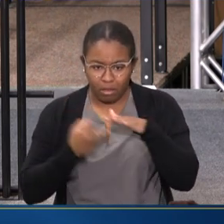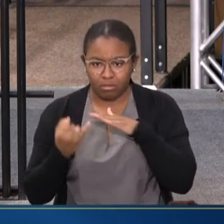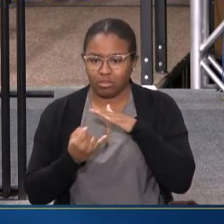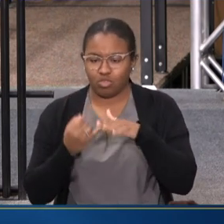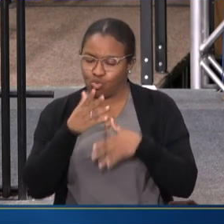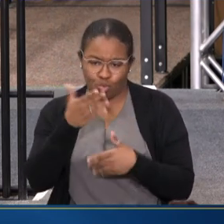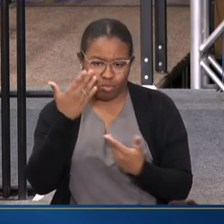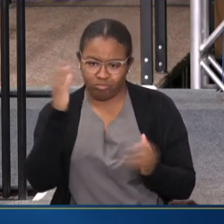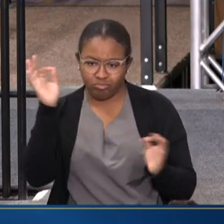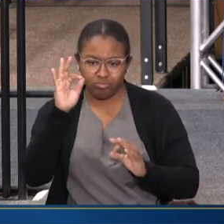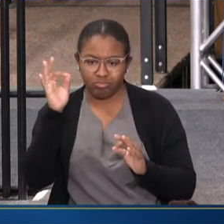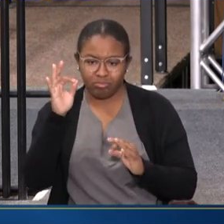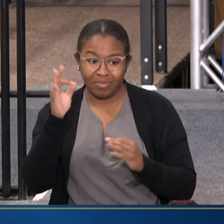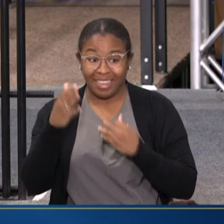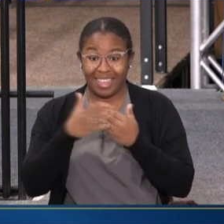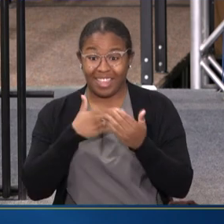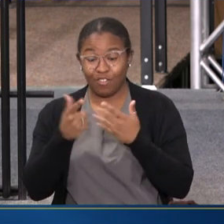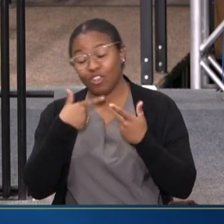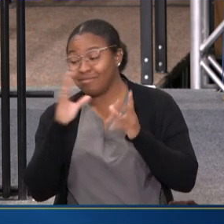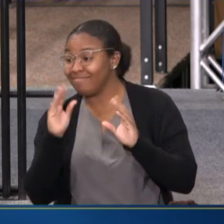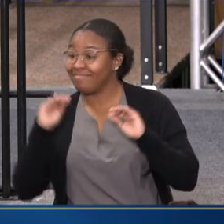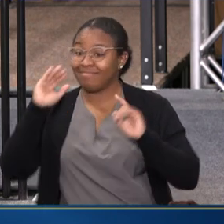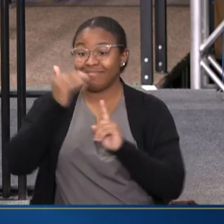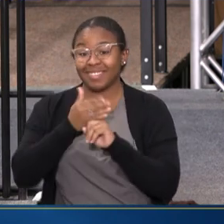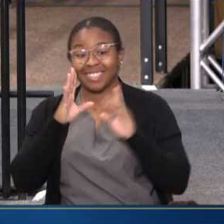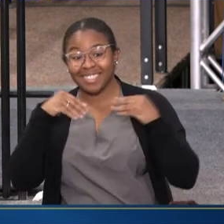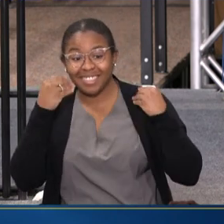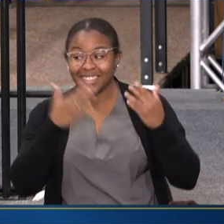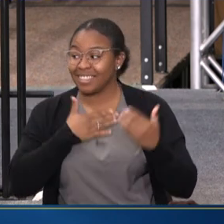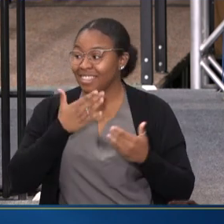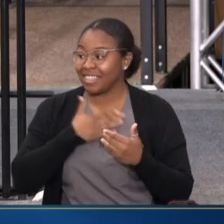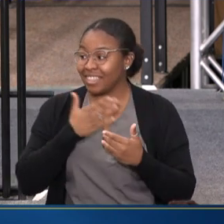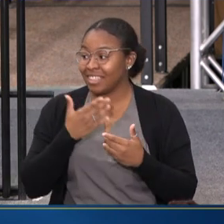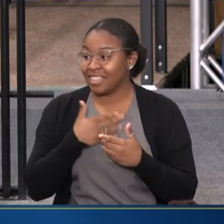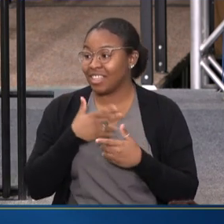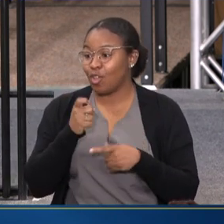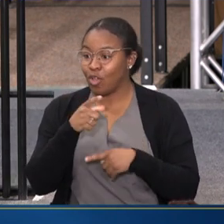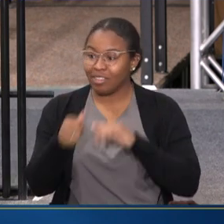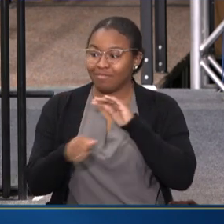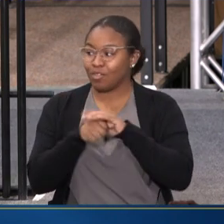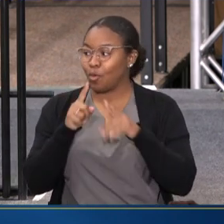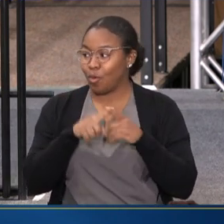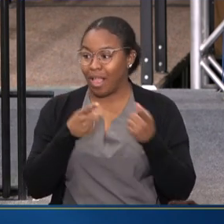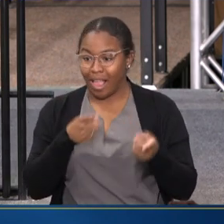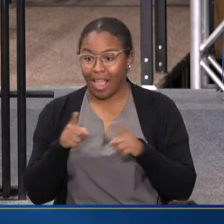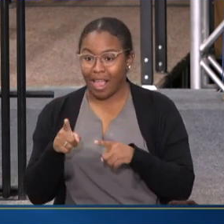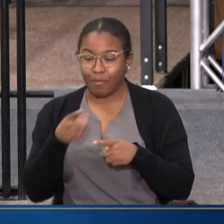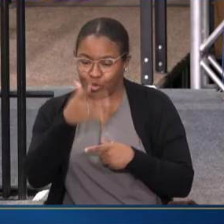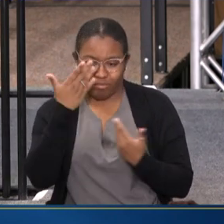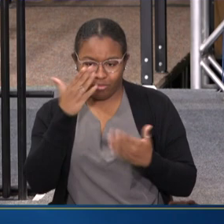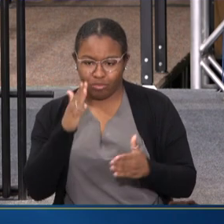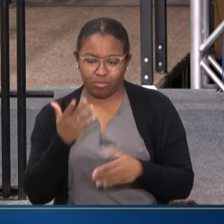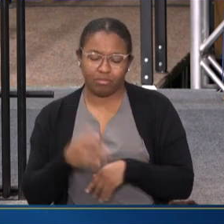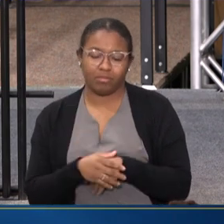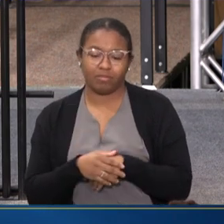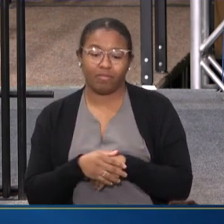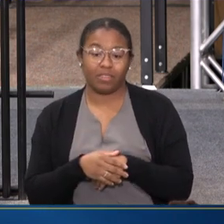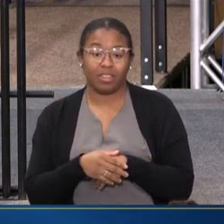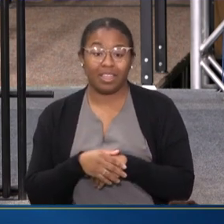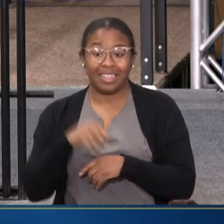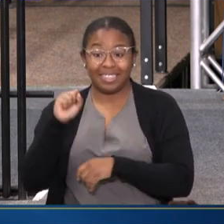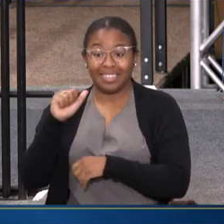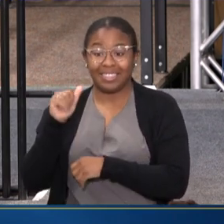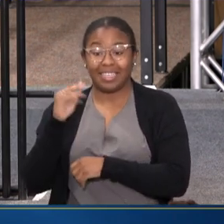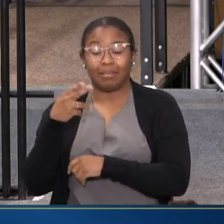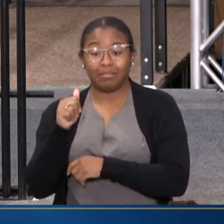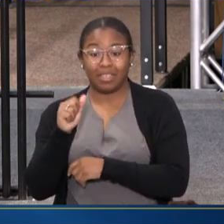FEELING EVEN THOUGH THEY HAVE A SMILE ON THEIR FACE THAT HIDES WHAT'S HAPPENING IN THEIR LIFE. AT SAMHSA WE HAD